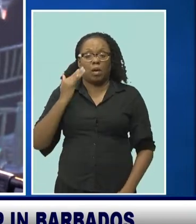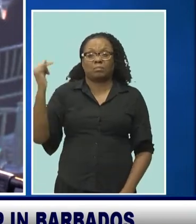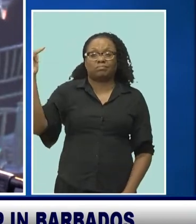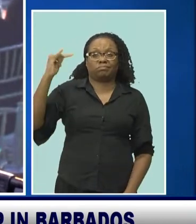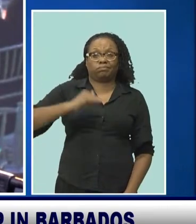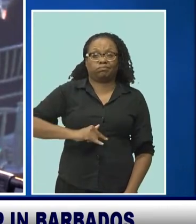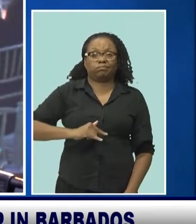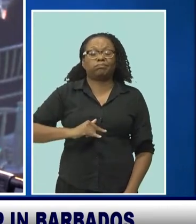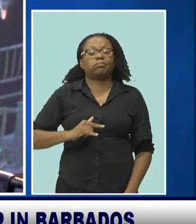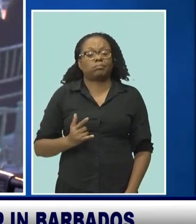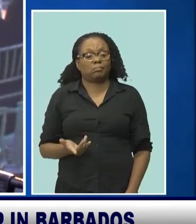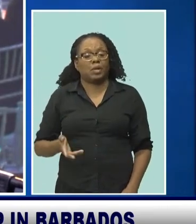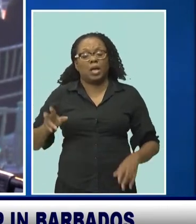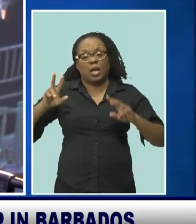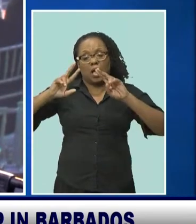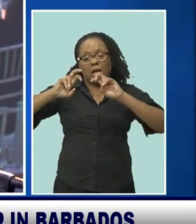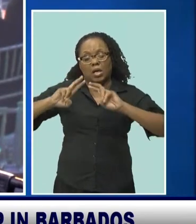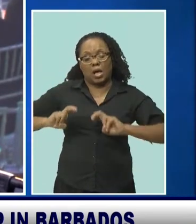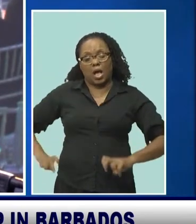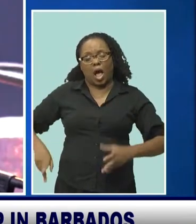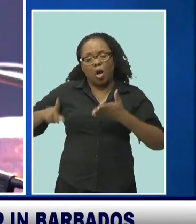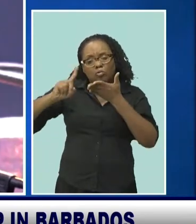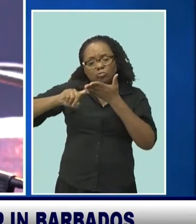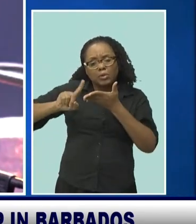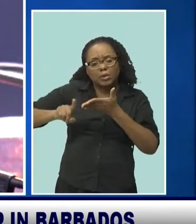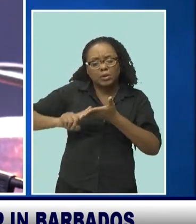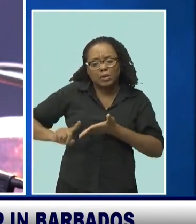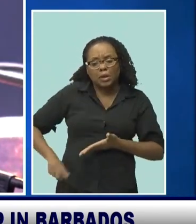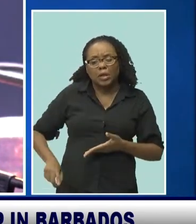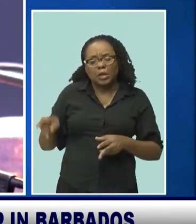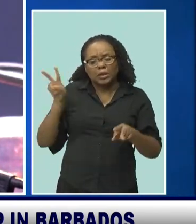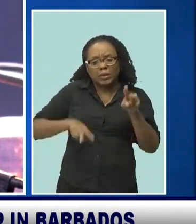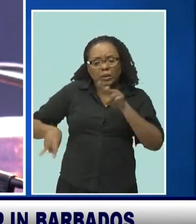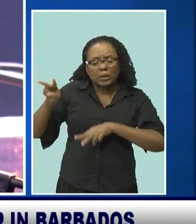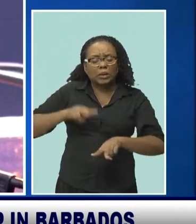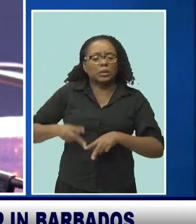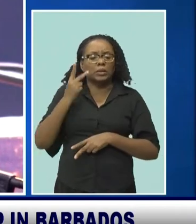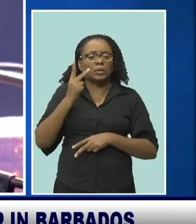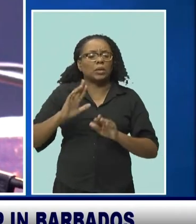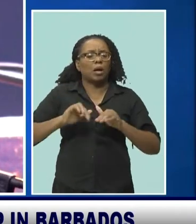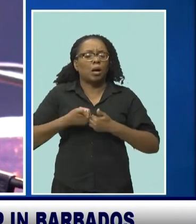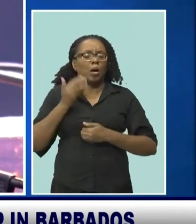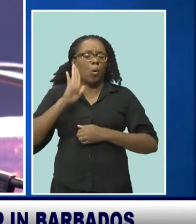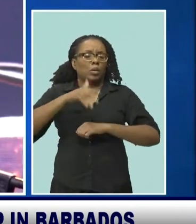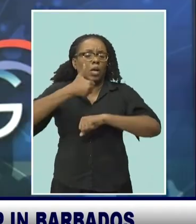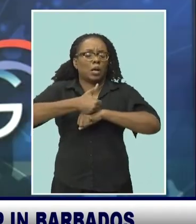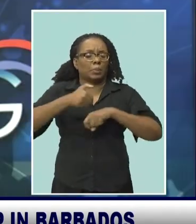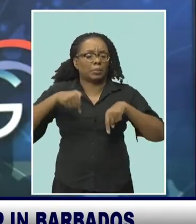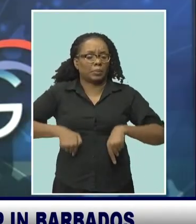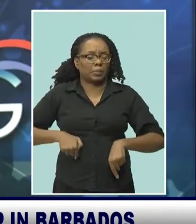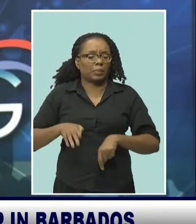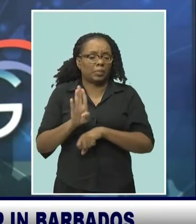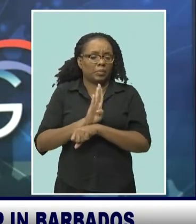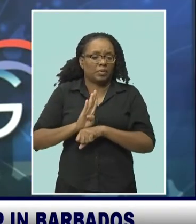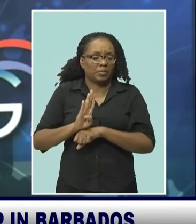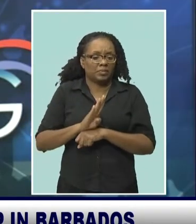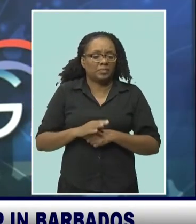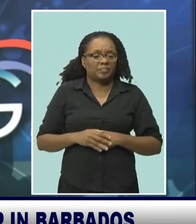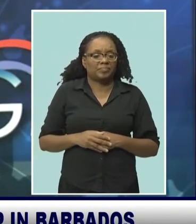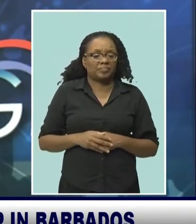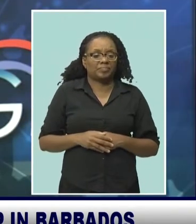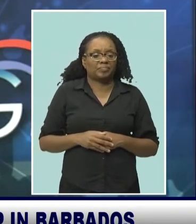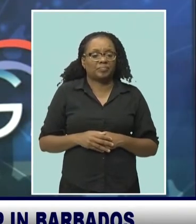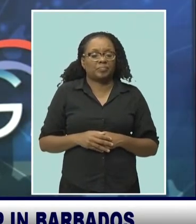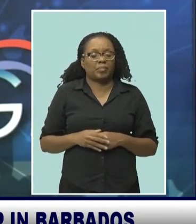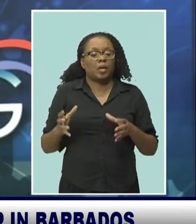to begin the feasibility study that will lay the framework for the structure of the export credit agency. There are